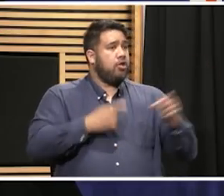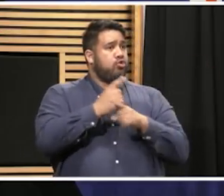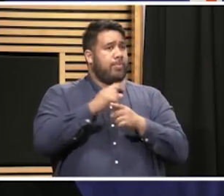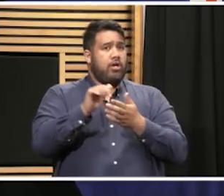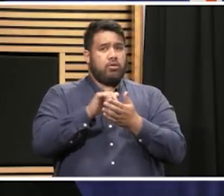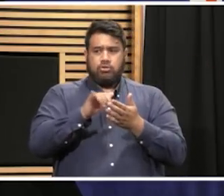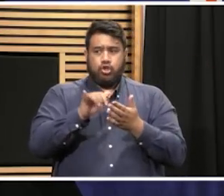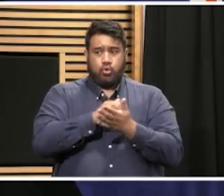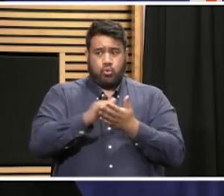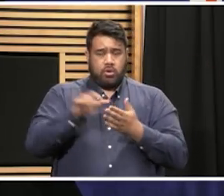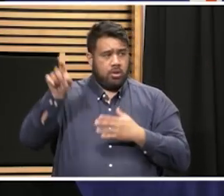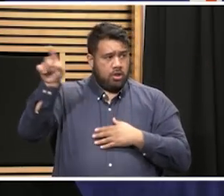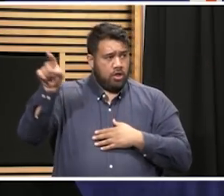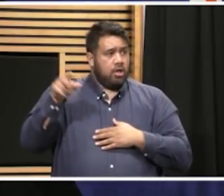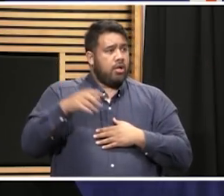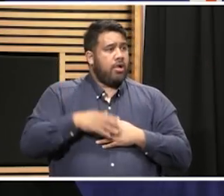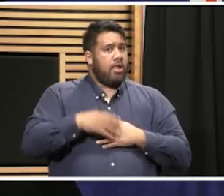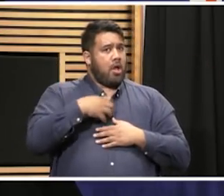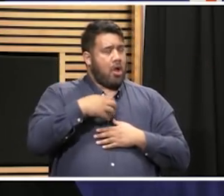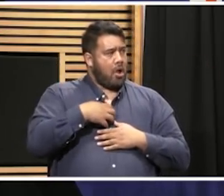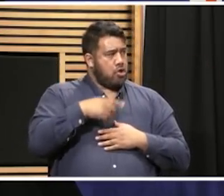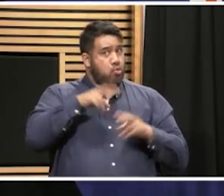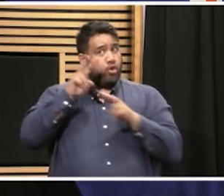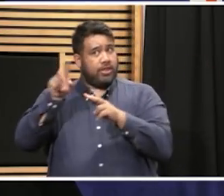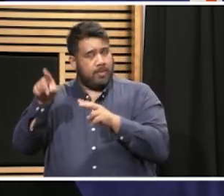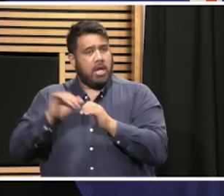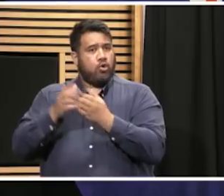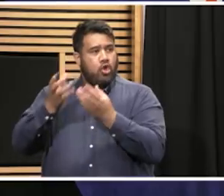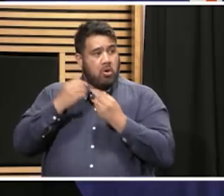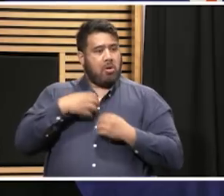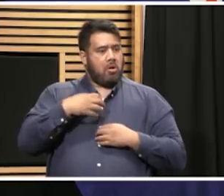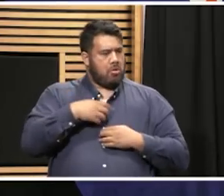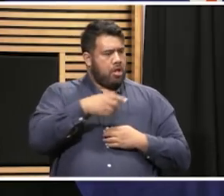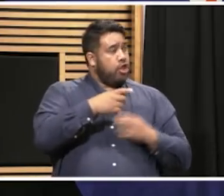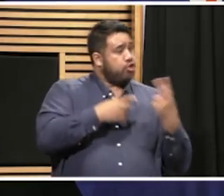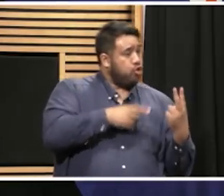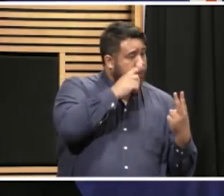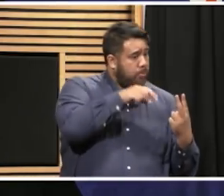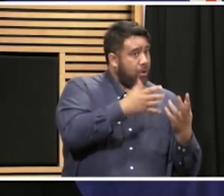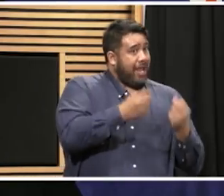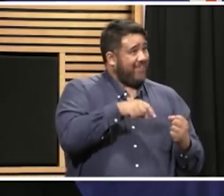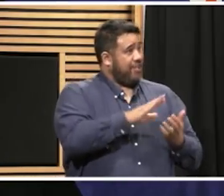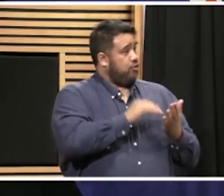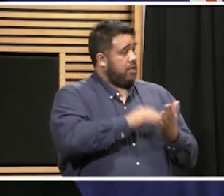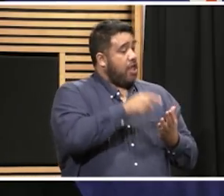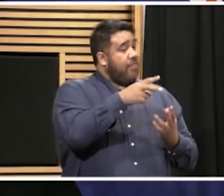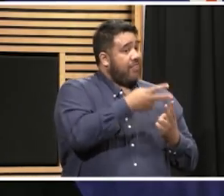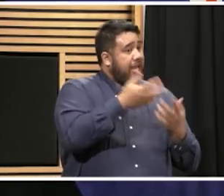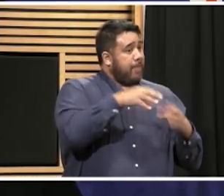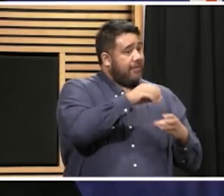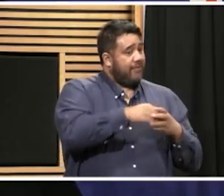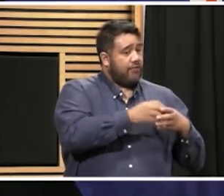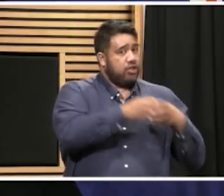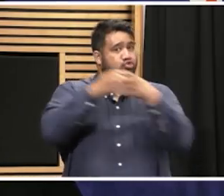either of those two cases that you've identified within the police force were either of them linked to a trip to New York and are there any other police officers who are being tested as a